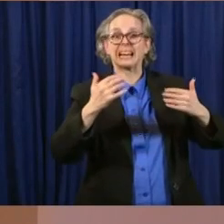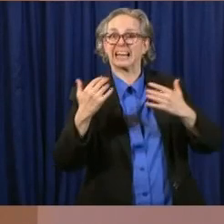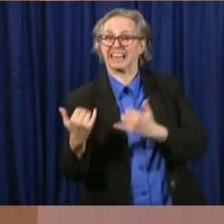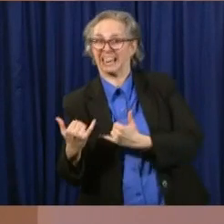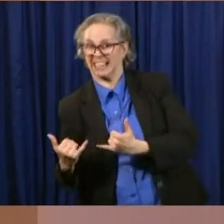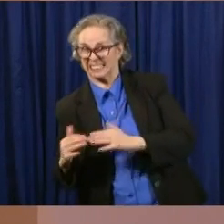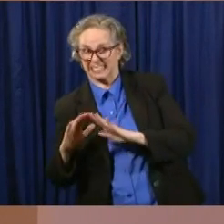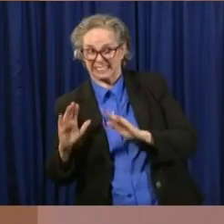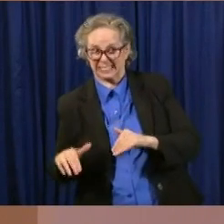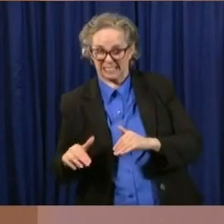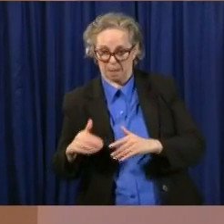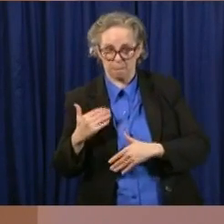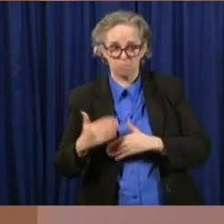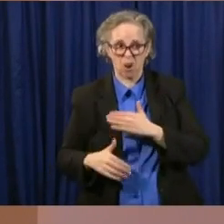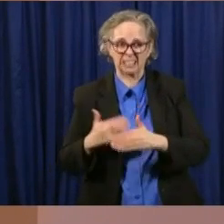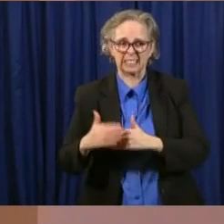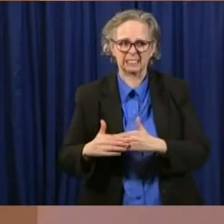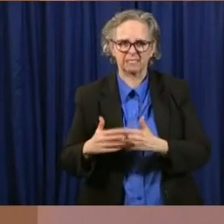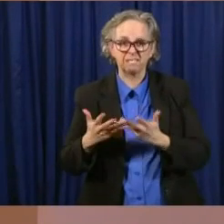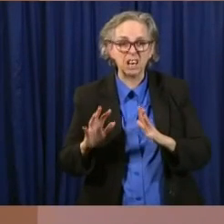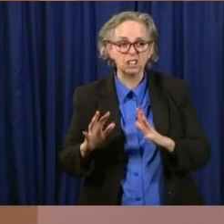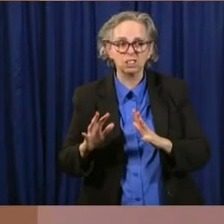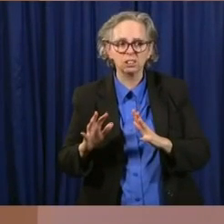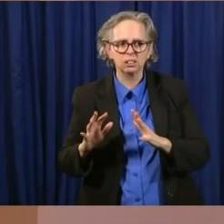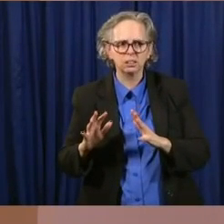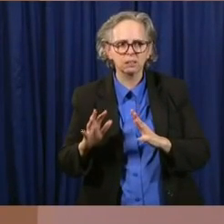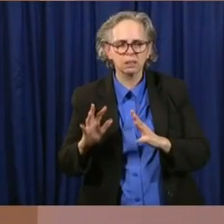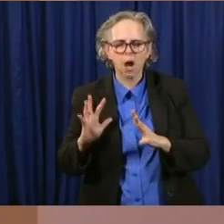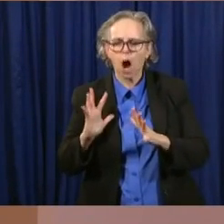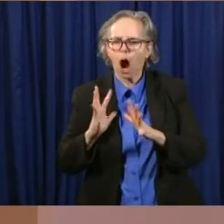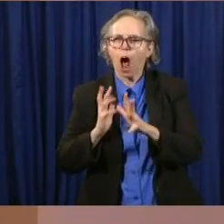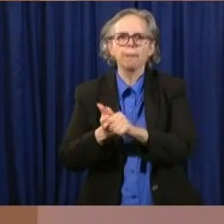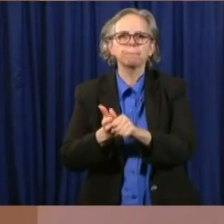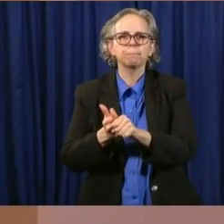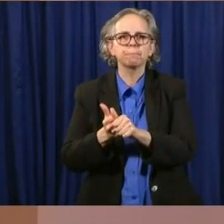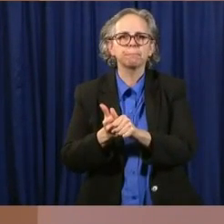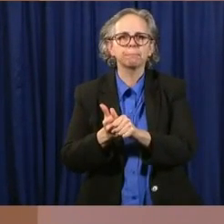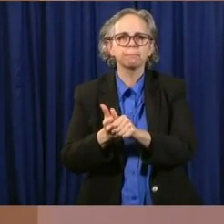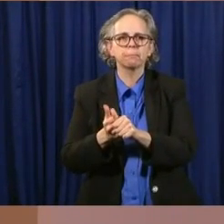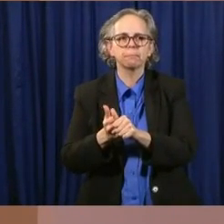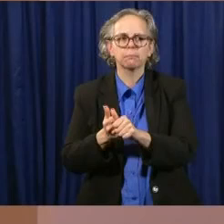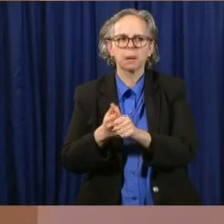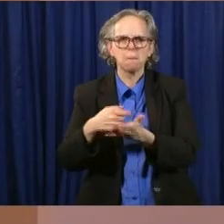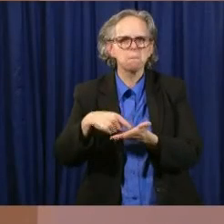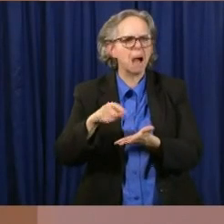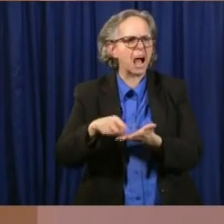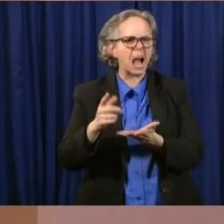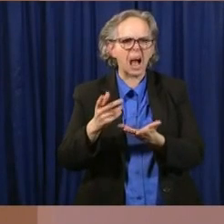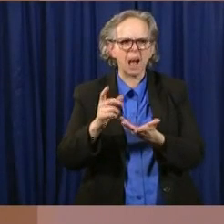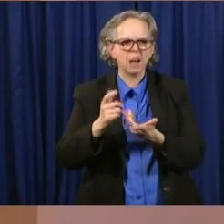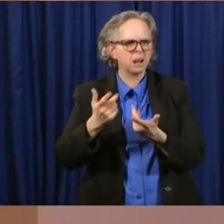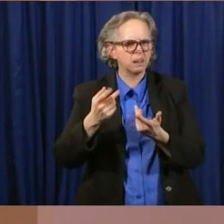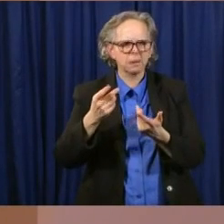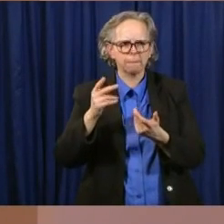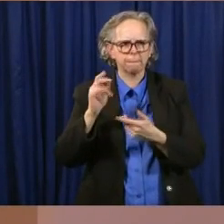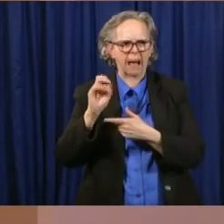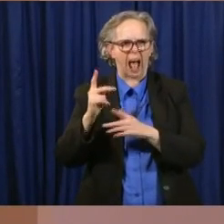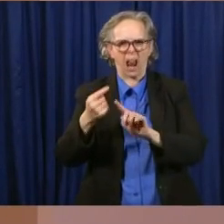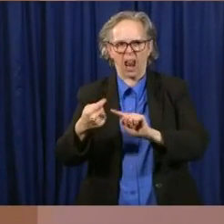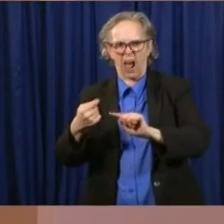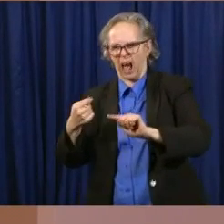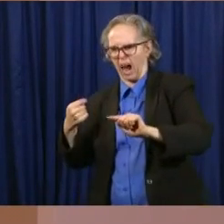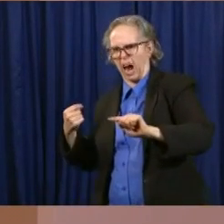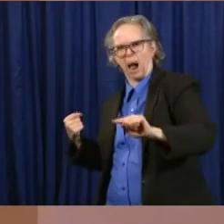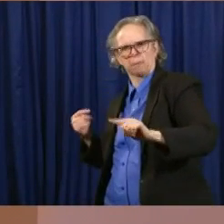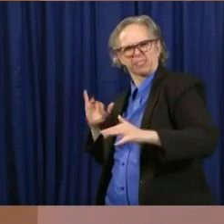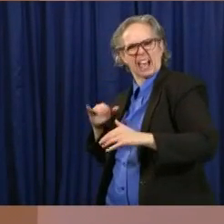complete, we are caught up with paying that claim. So direct deposit is always the fastest way. There'll be some